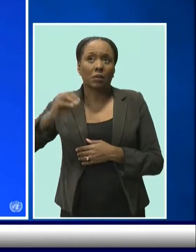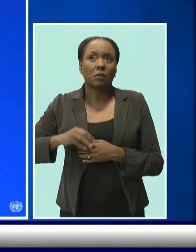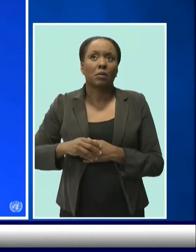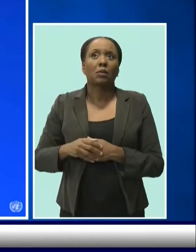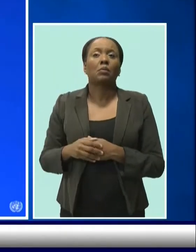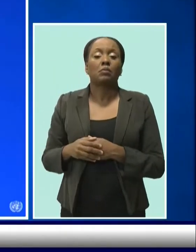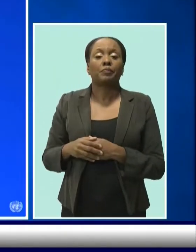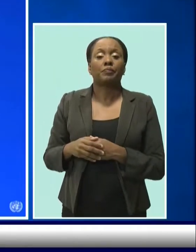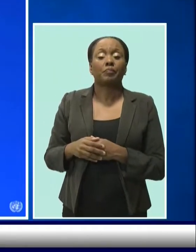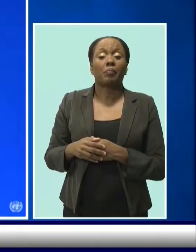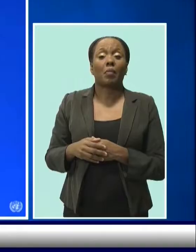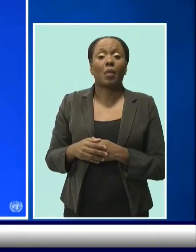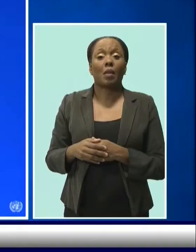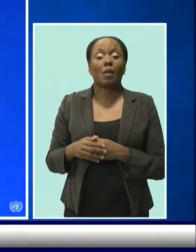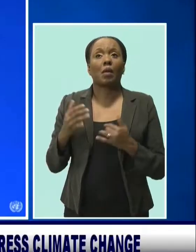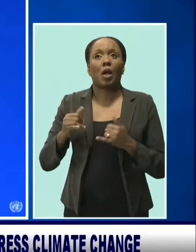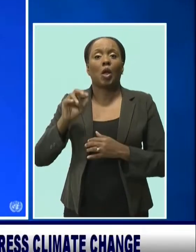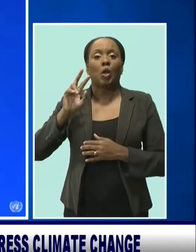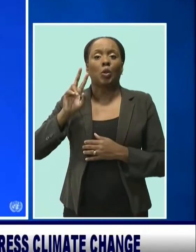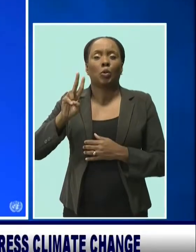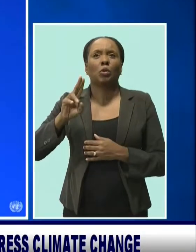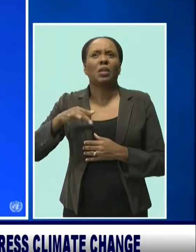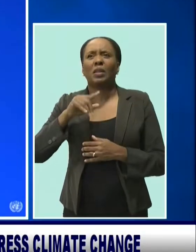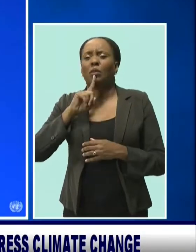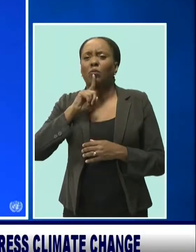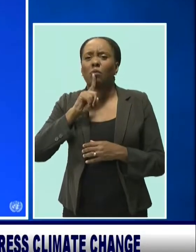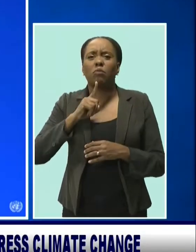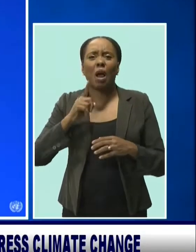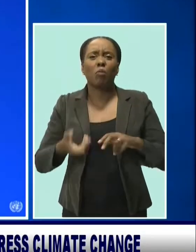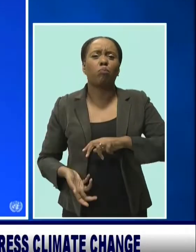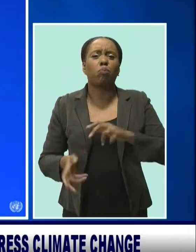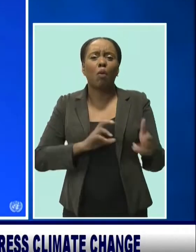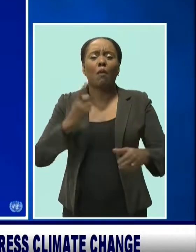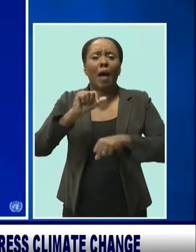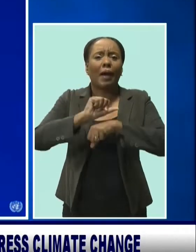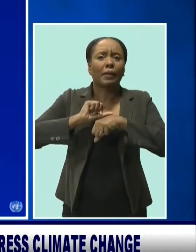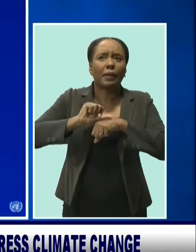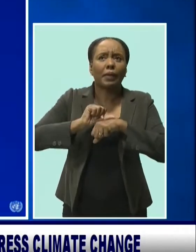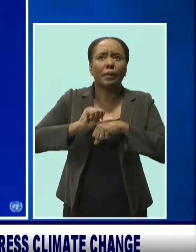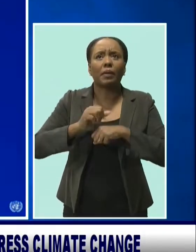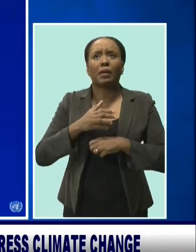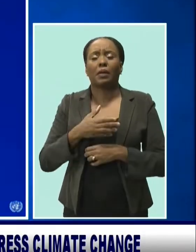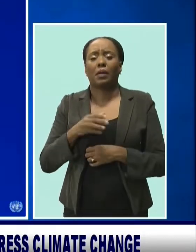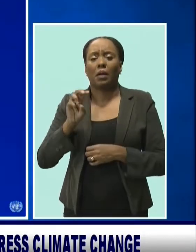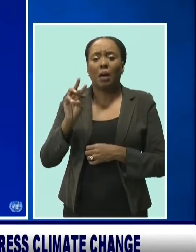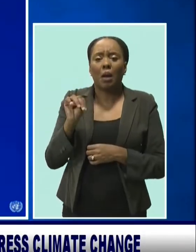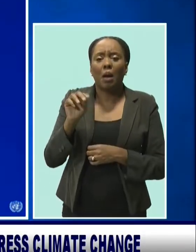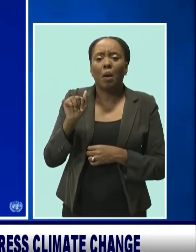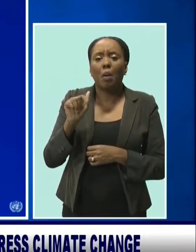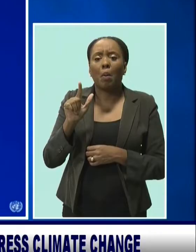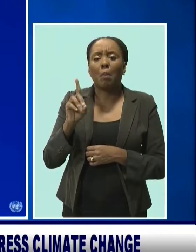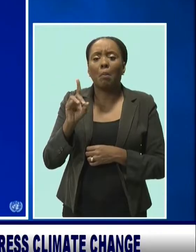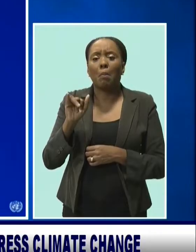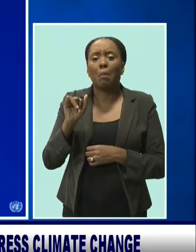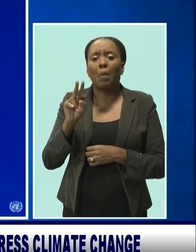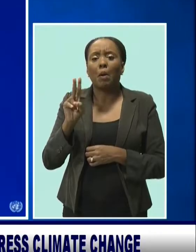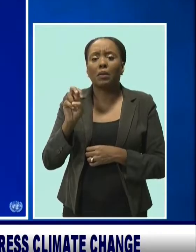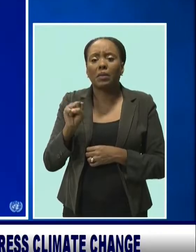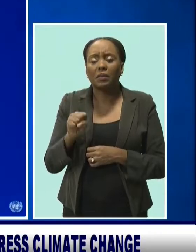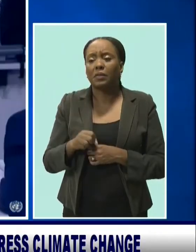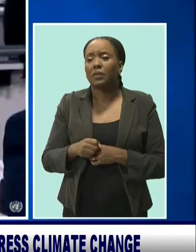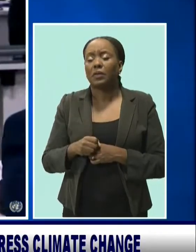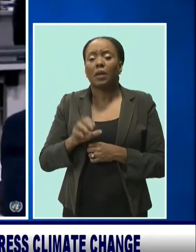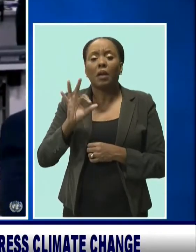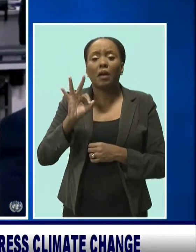is a death sentence for the people of Antigua and Barbuda, for the people of the Maldives, for the people of Dominica and